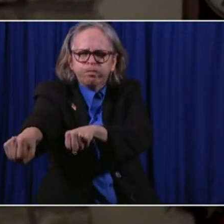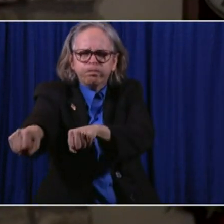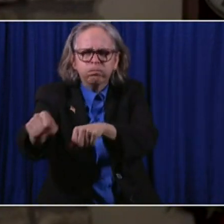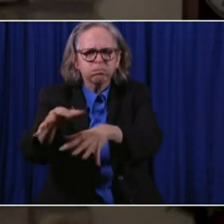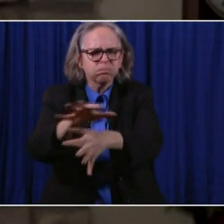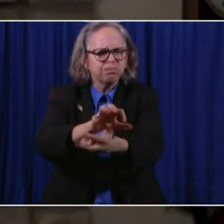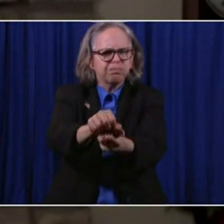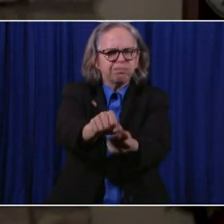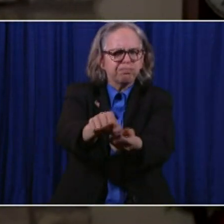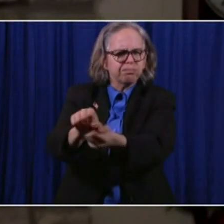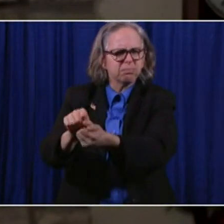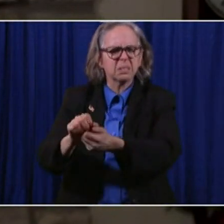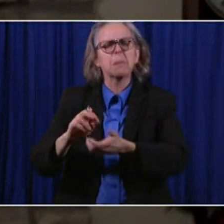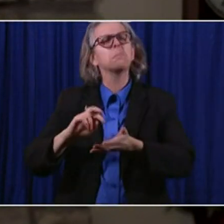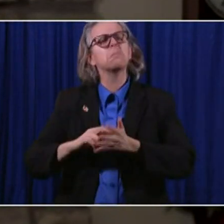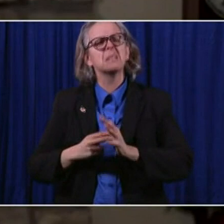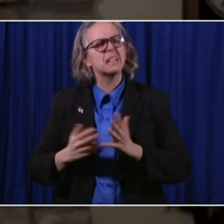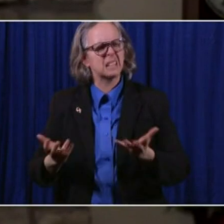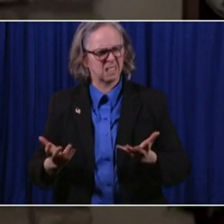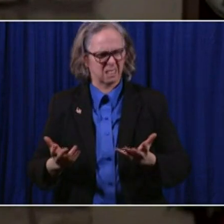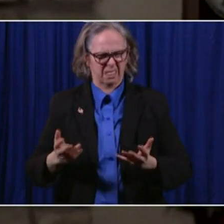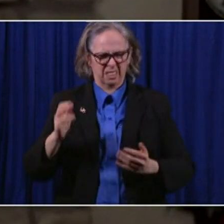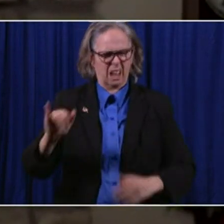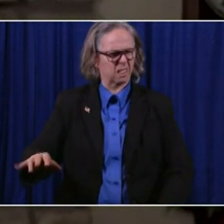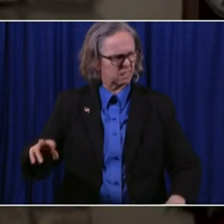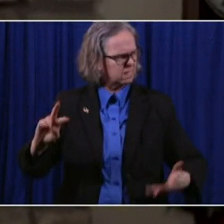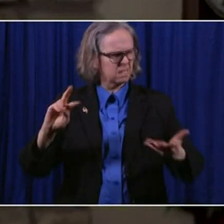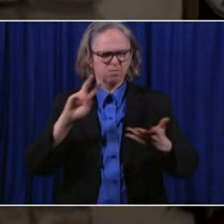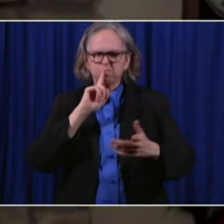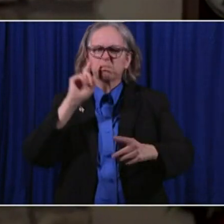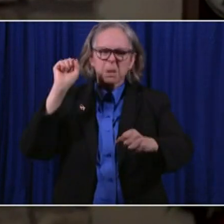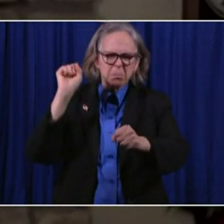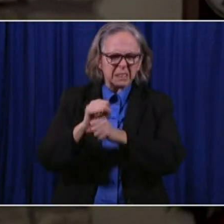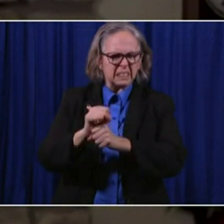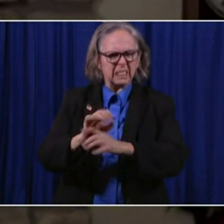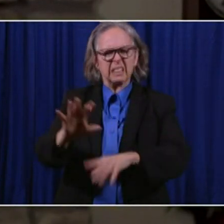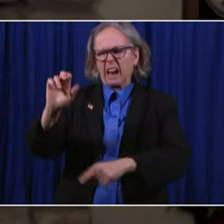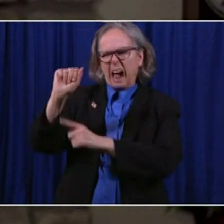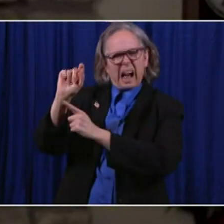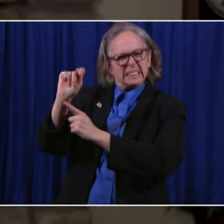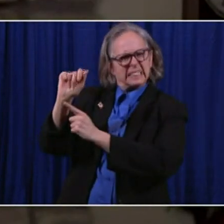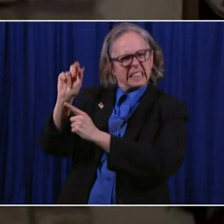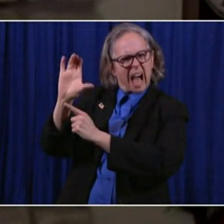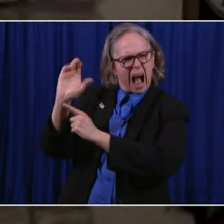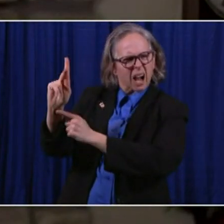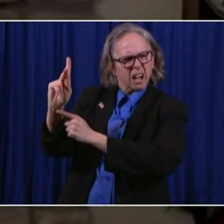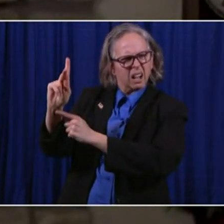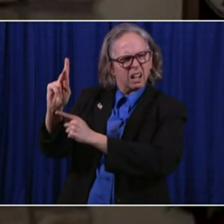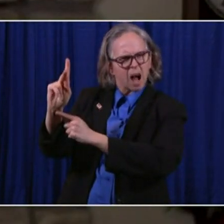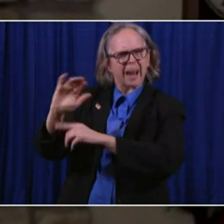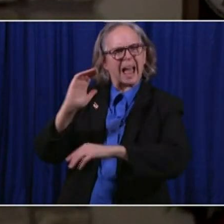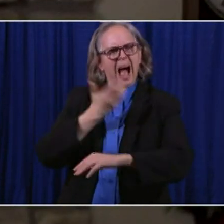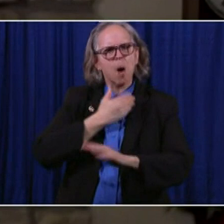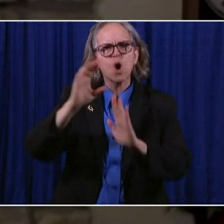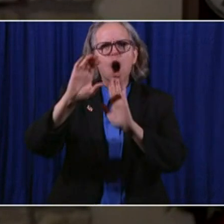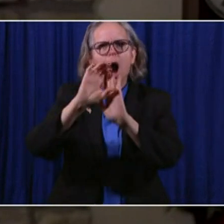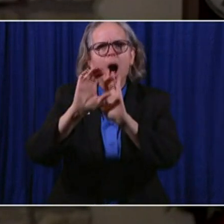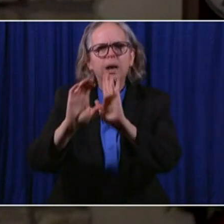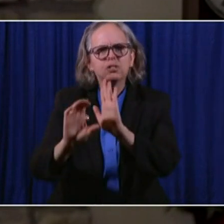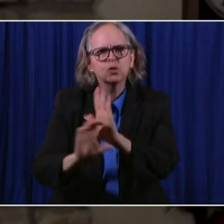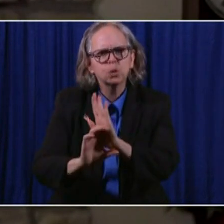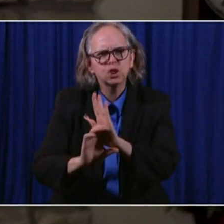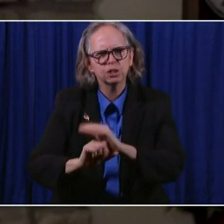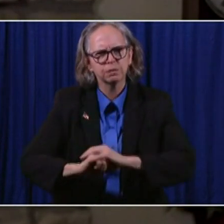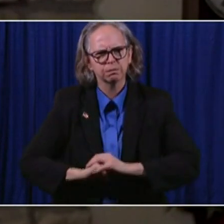makes it a direct attack on the Constitution, on everything